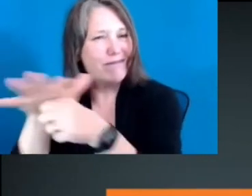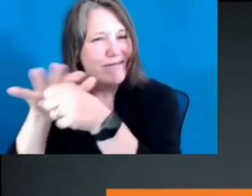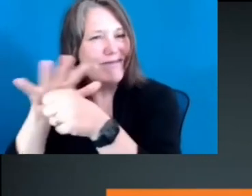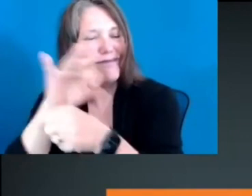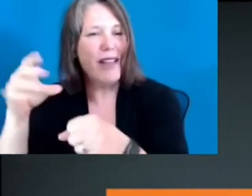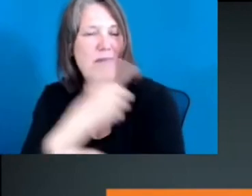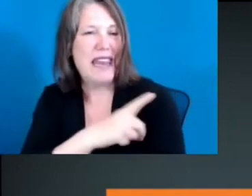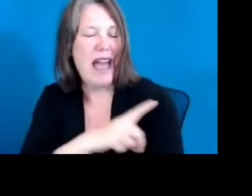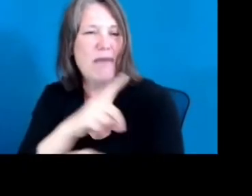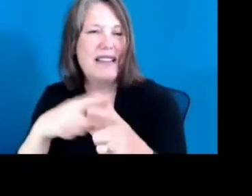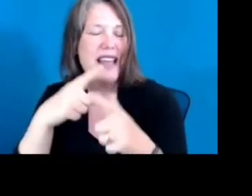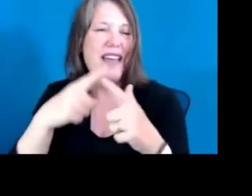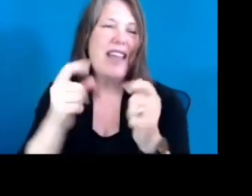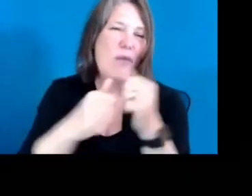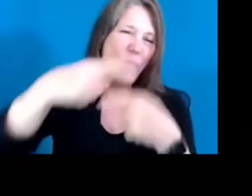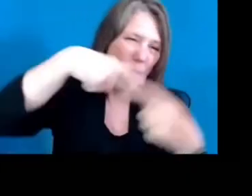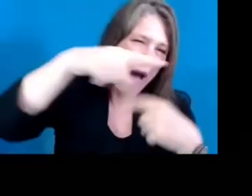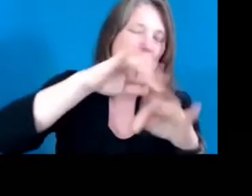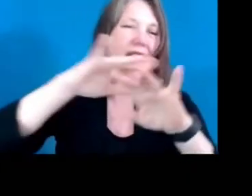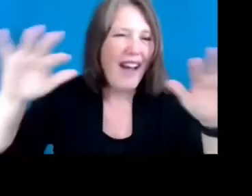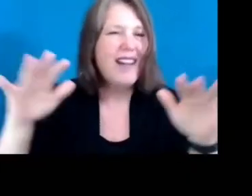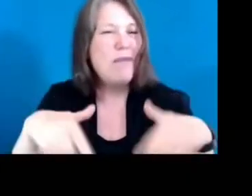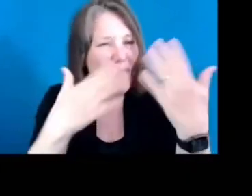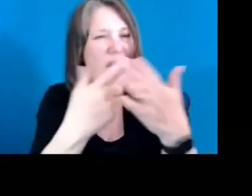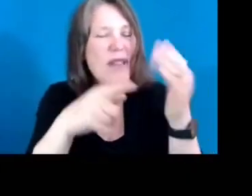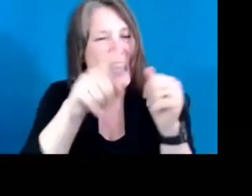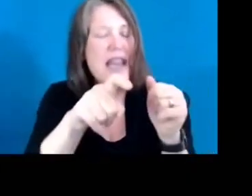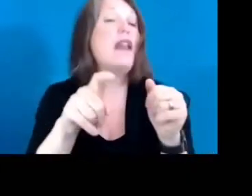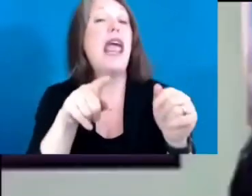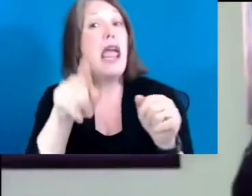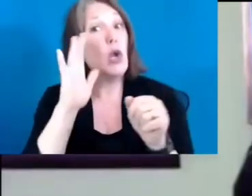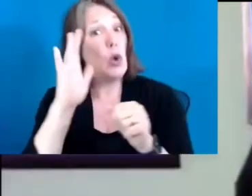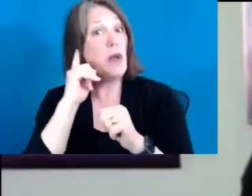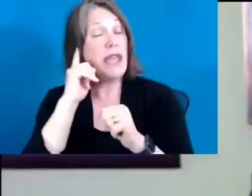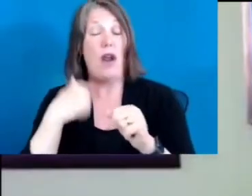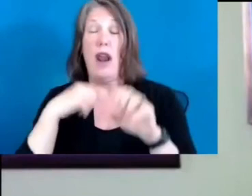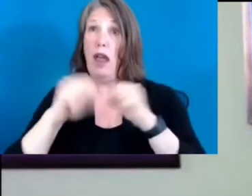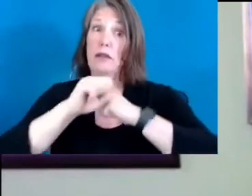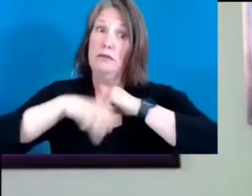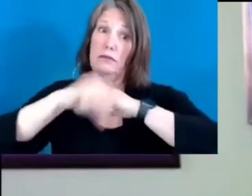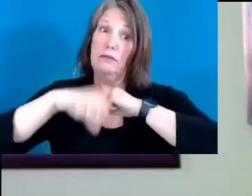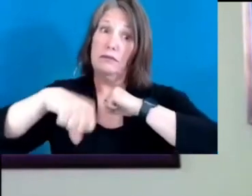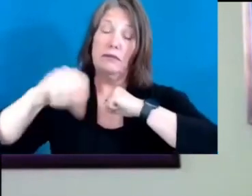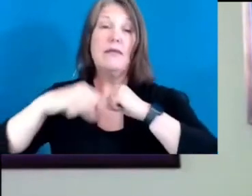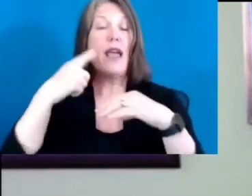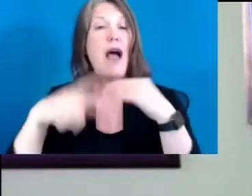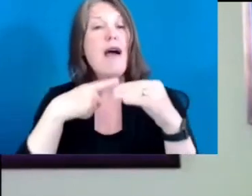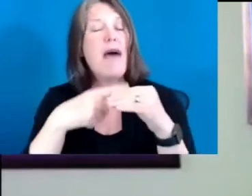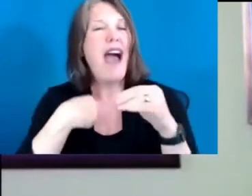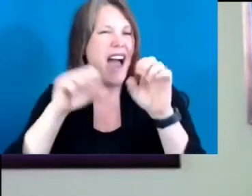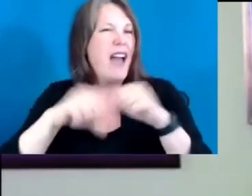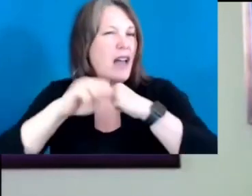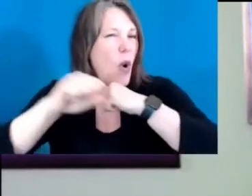And I, and you're about to hear, and I could go on about, I could go on about policies. You're about, it's so